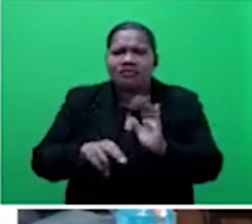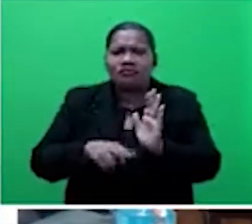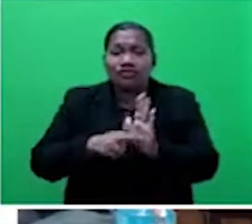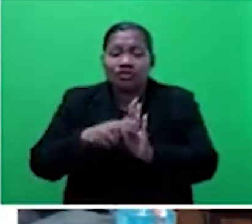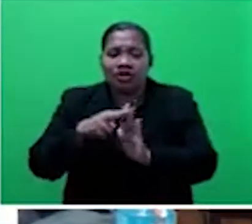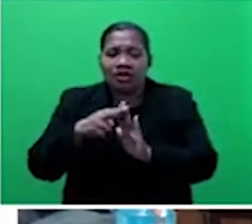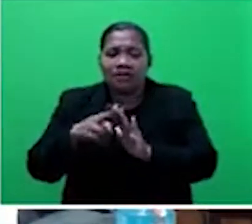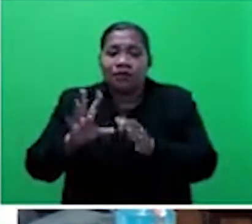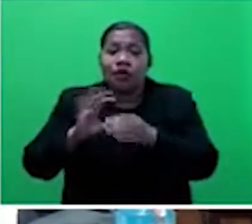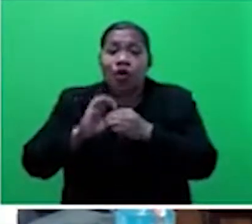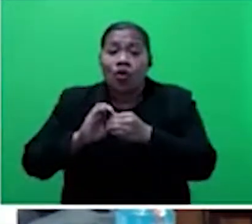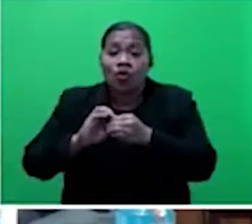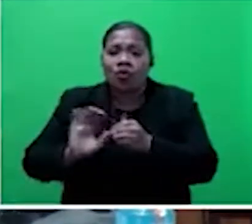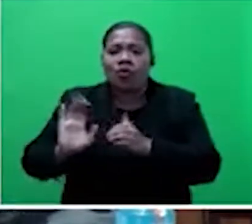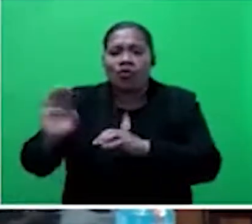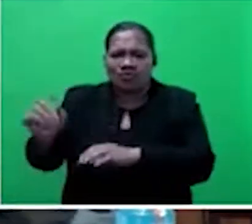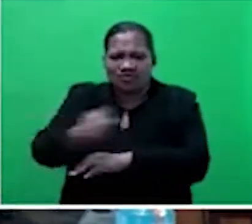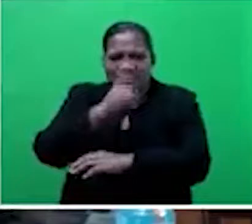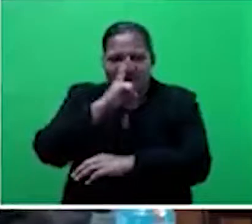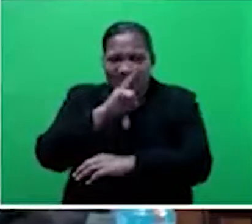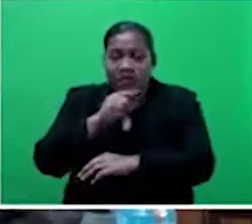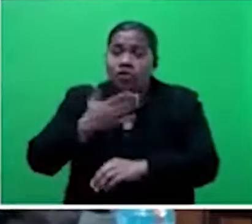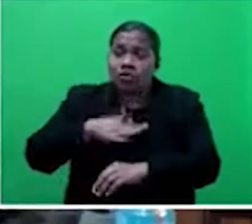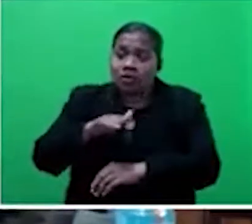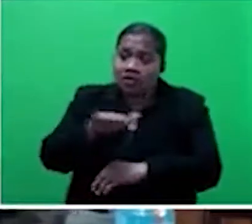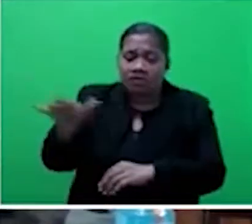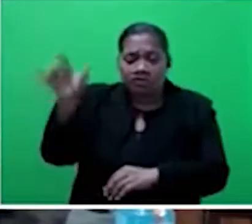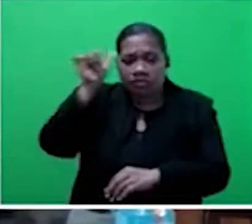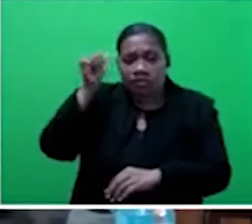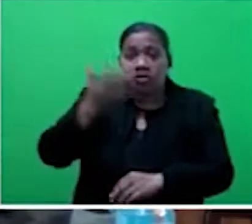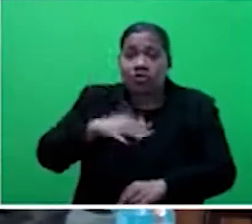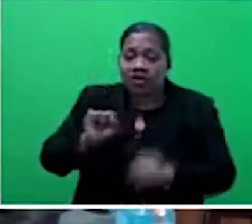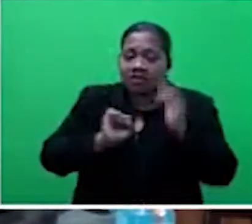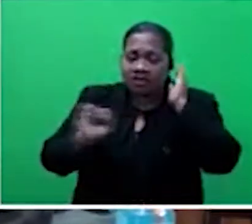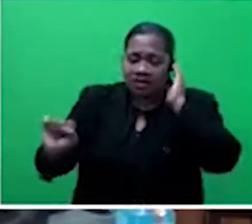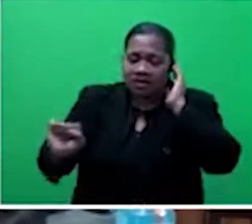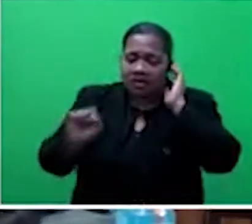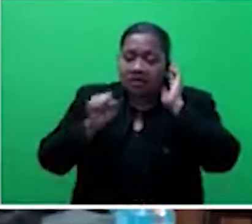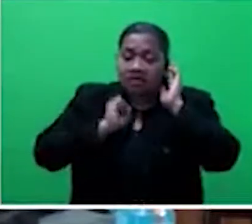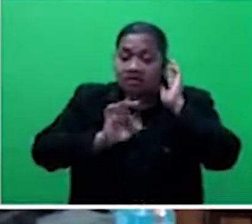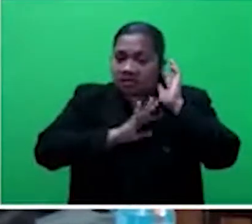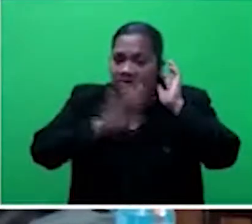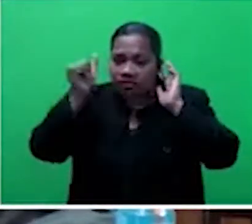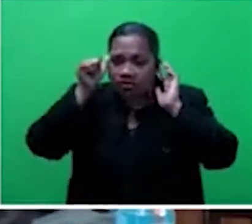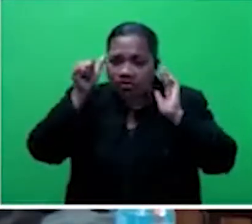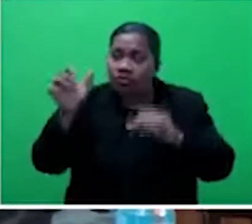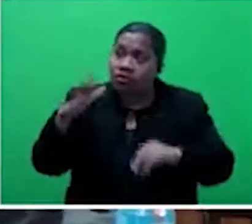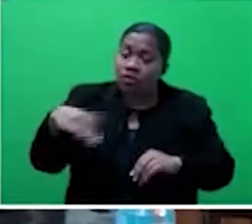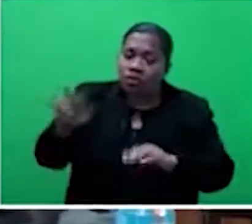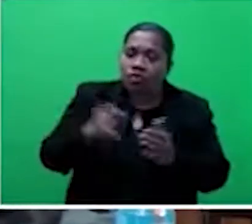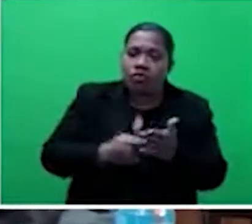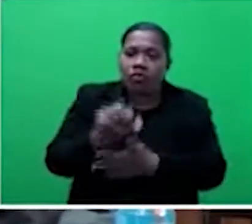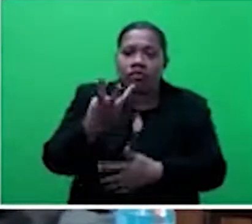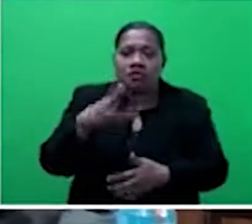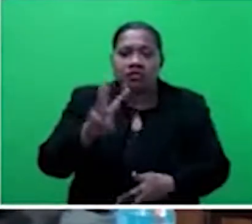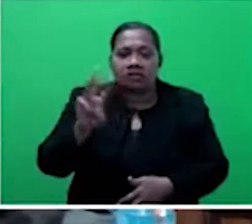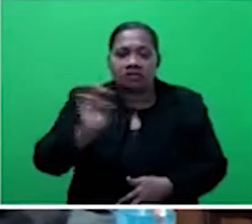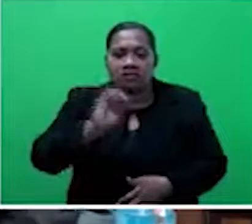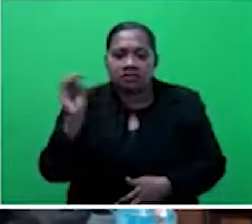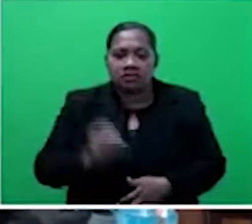foreigners. So we want them to know, we want their staff to know that they will all pay 33% corporate tax.